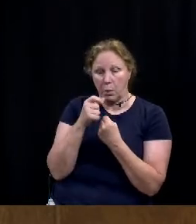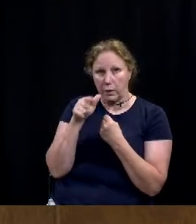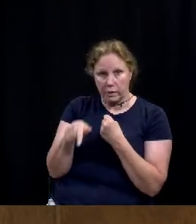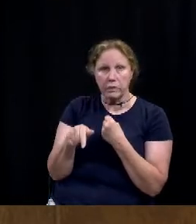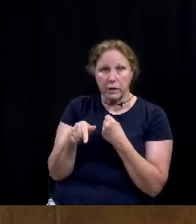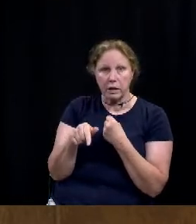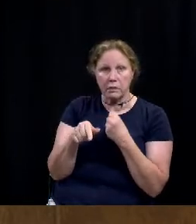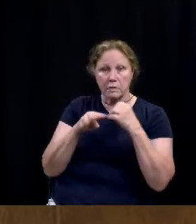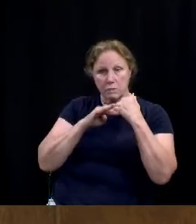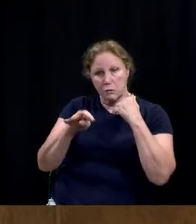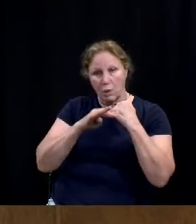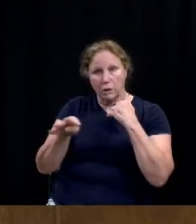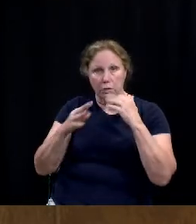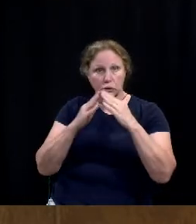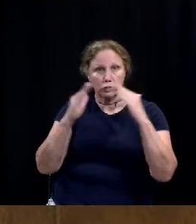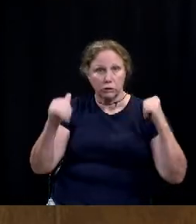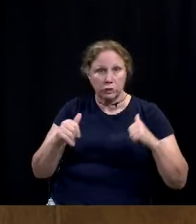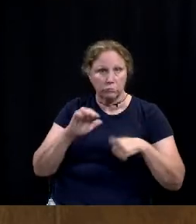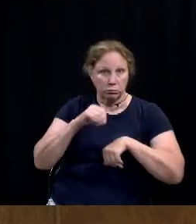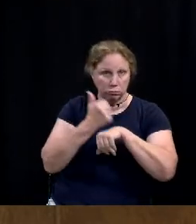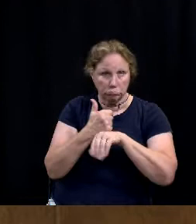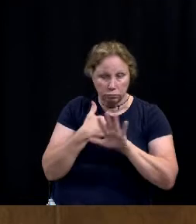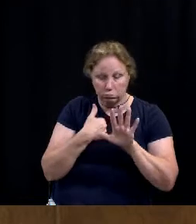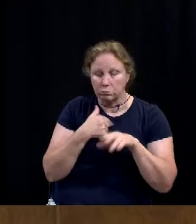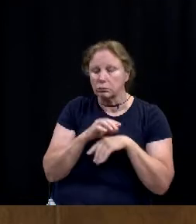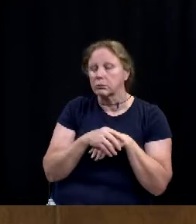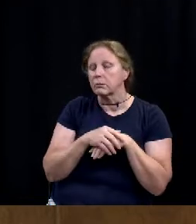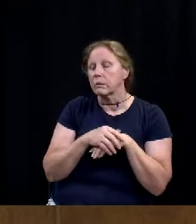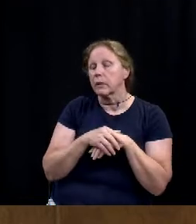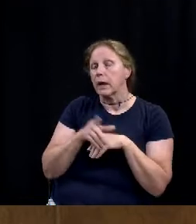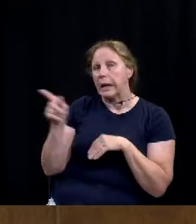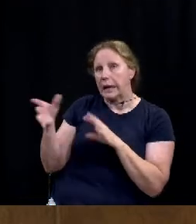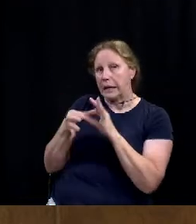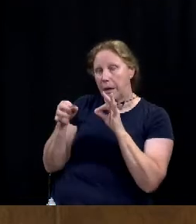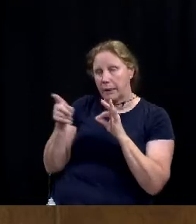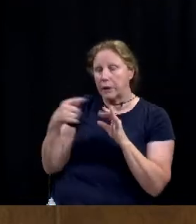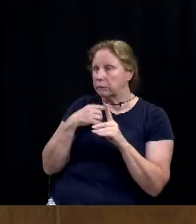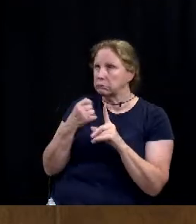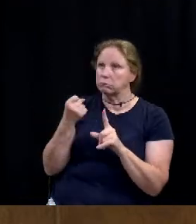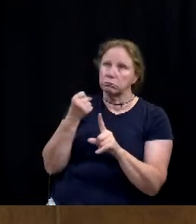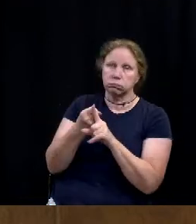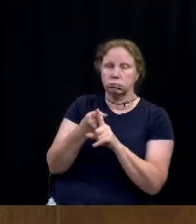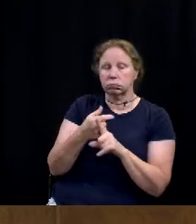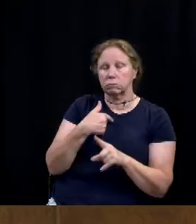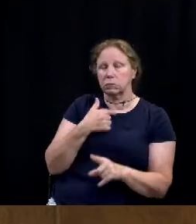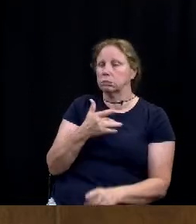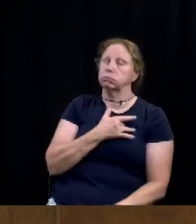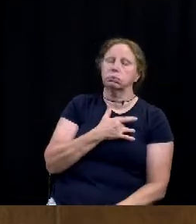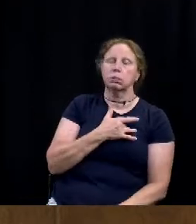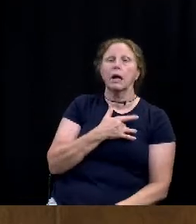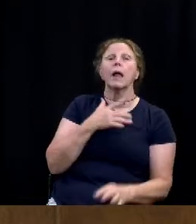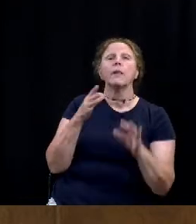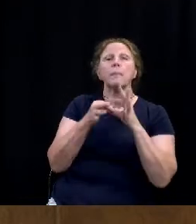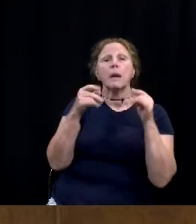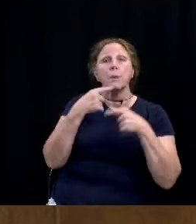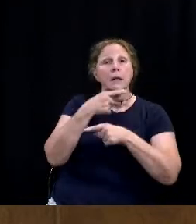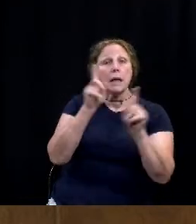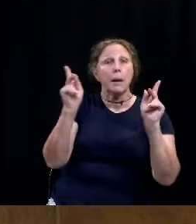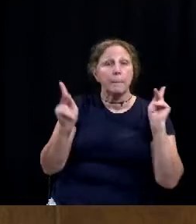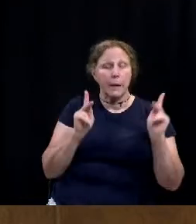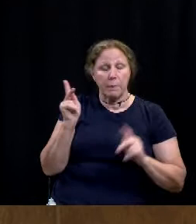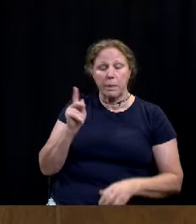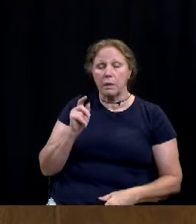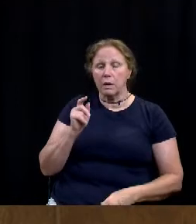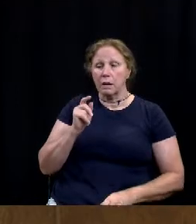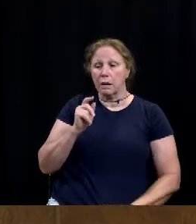drainage utility system. One thing that he said just resounded with me, and that is the message that we're trying to get out, is that we're